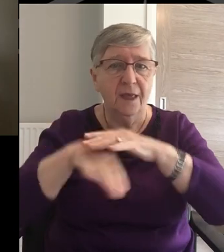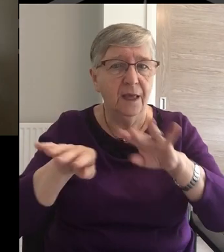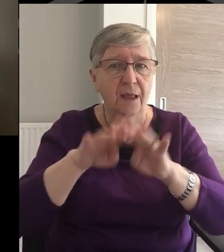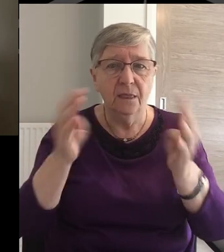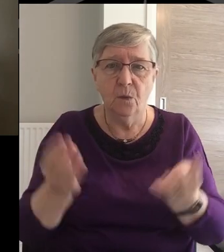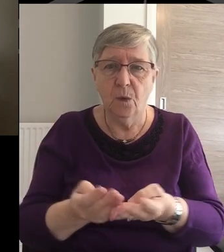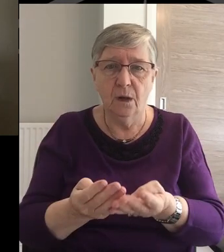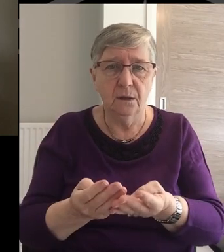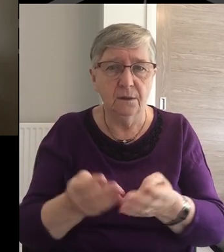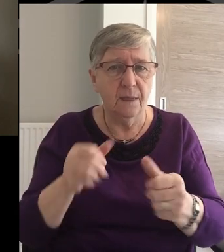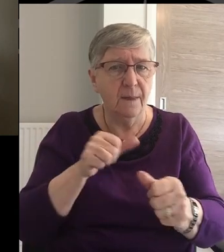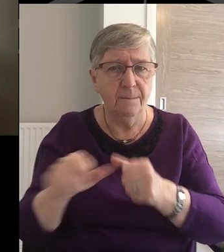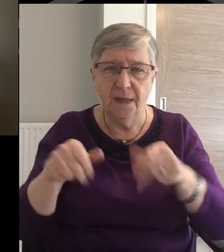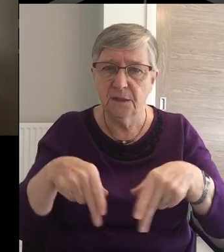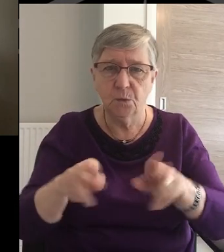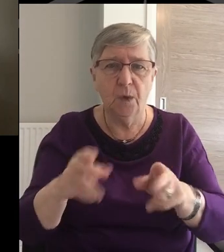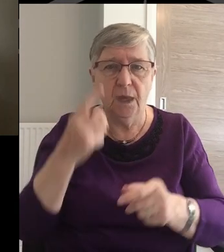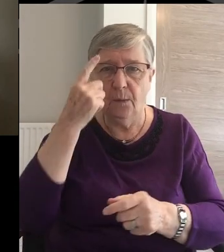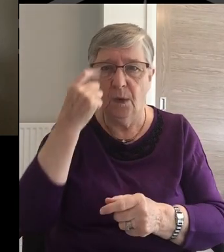of our abilities